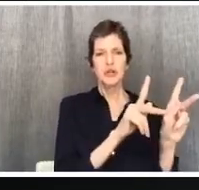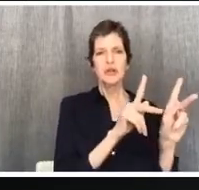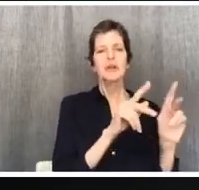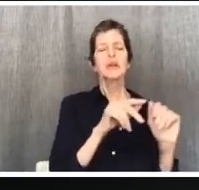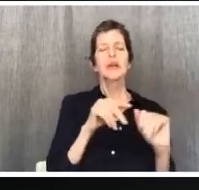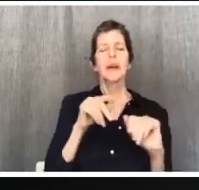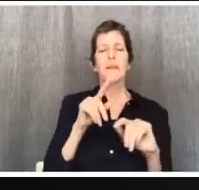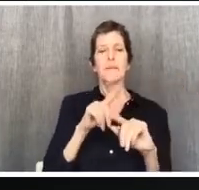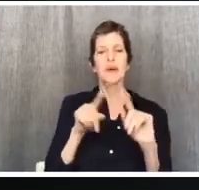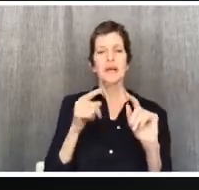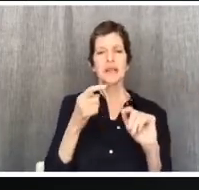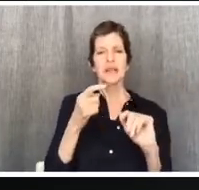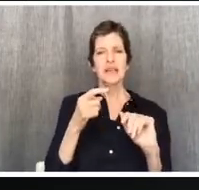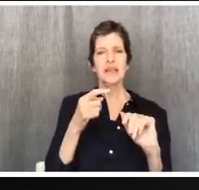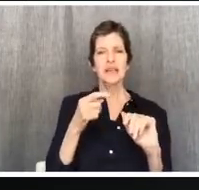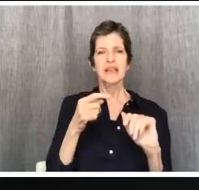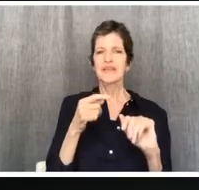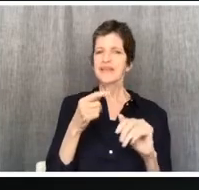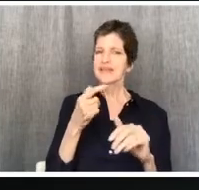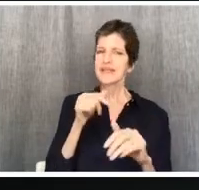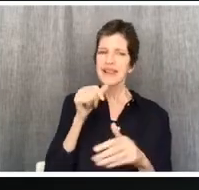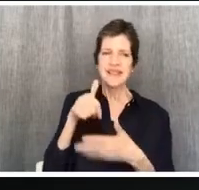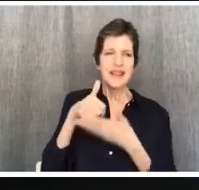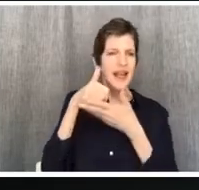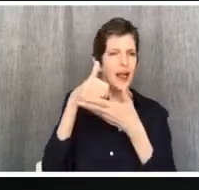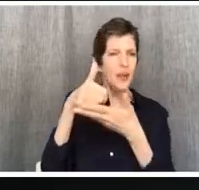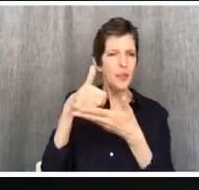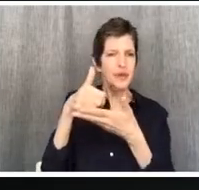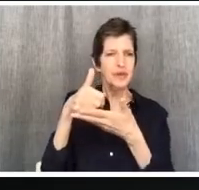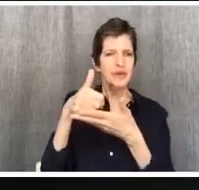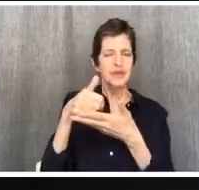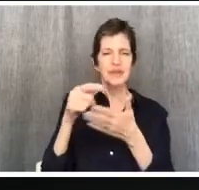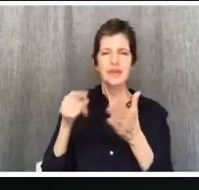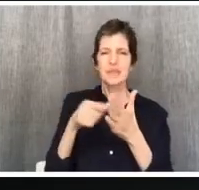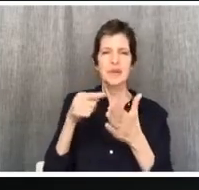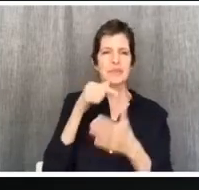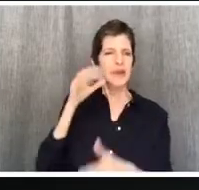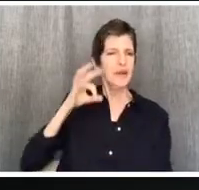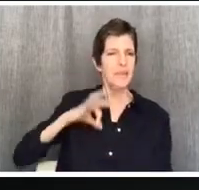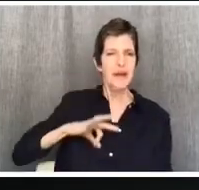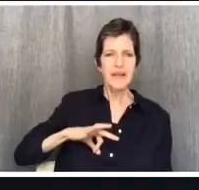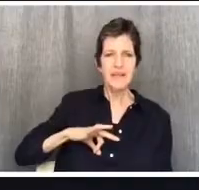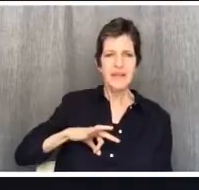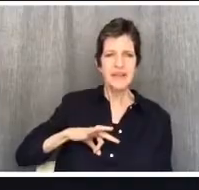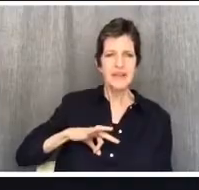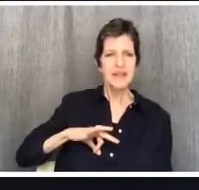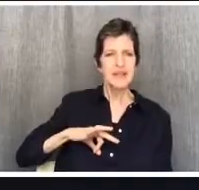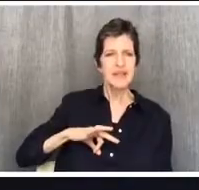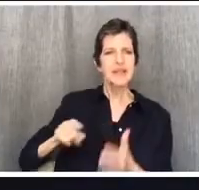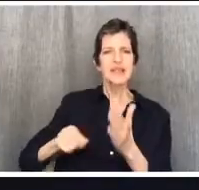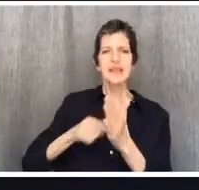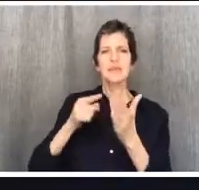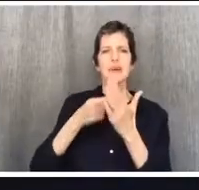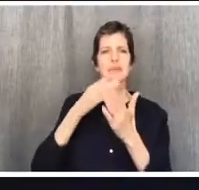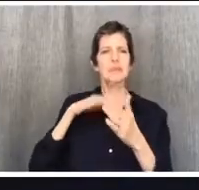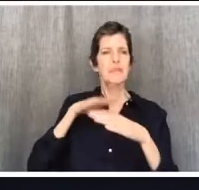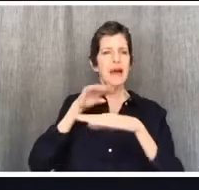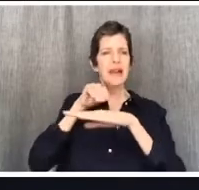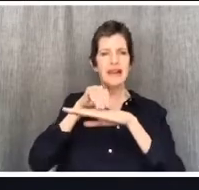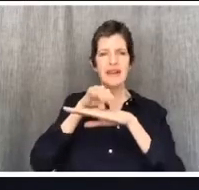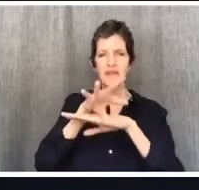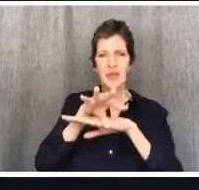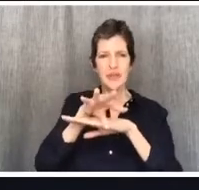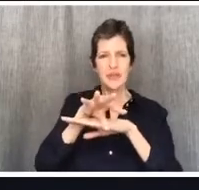conveying that not all things are helpful, not all things are beneficial. Paul is going to do this balance act between